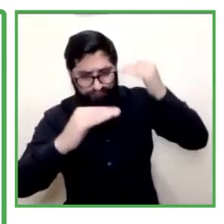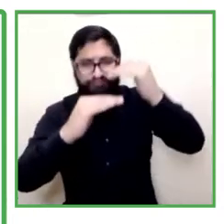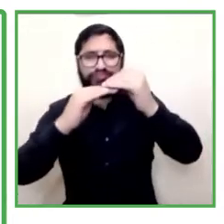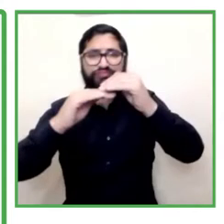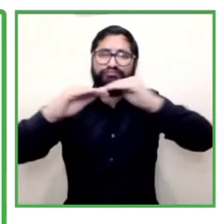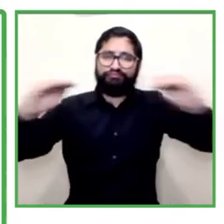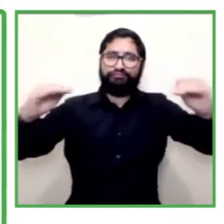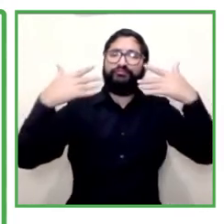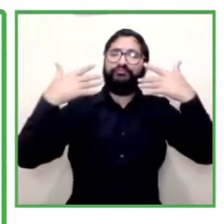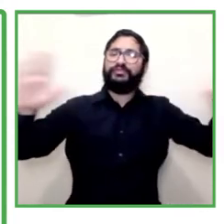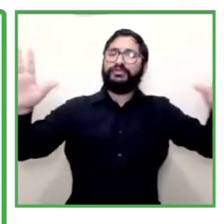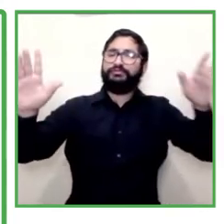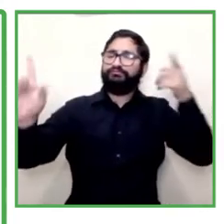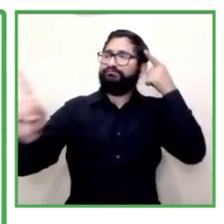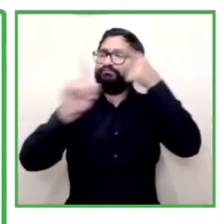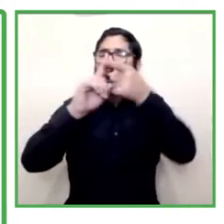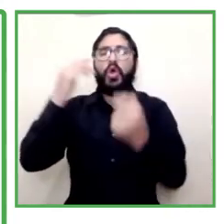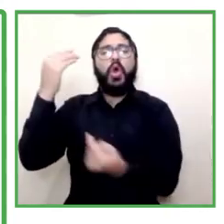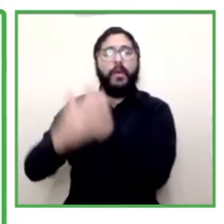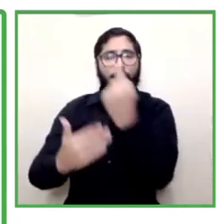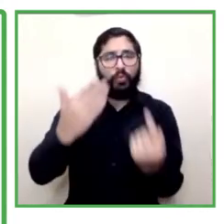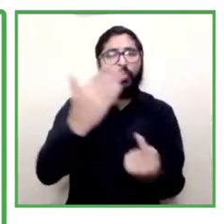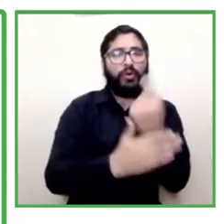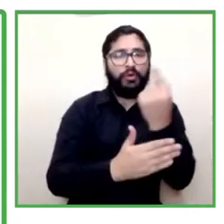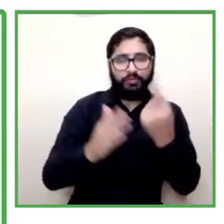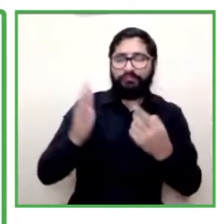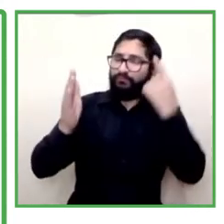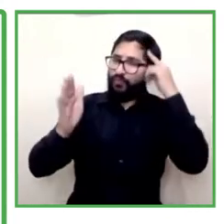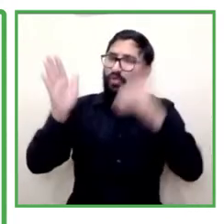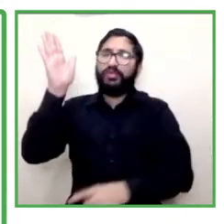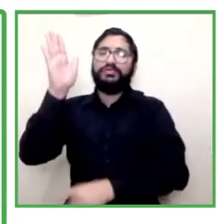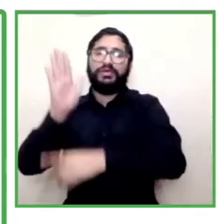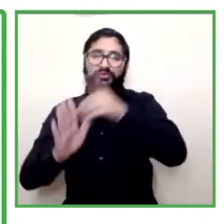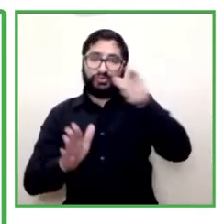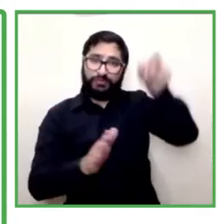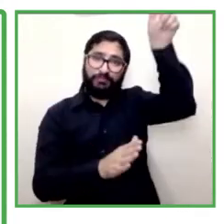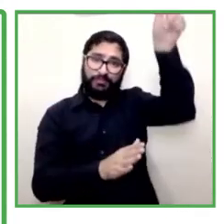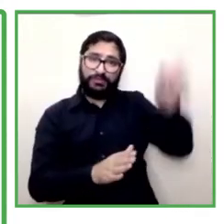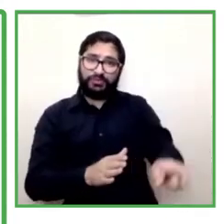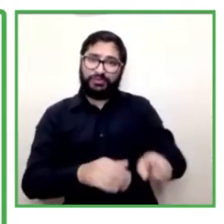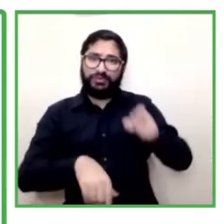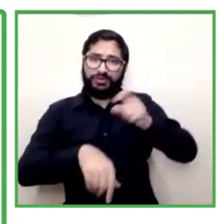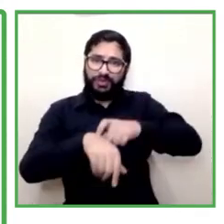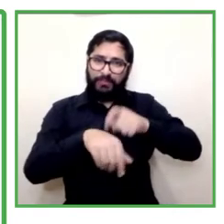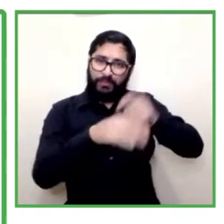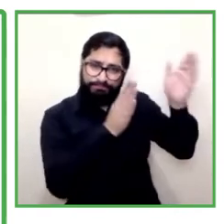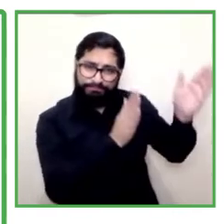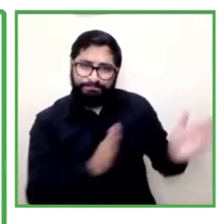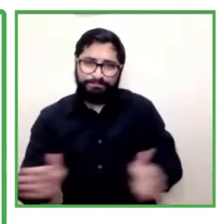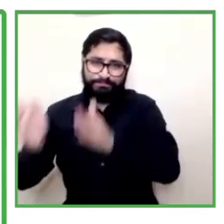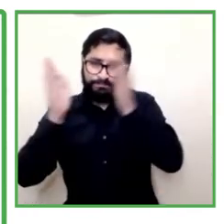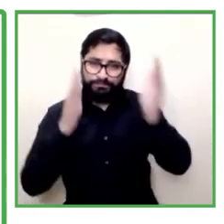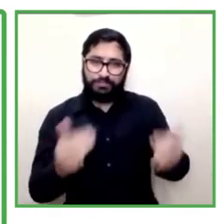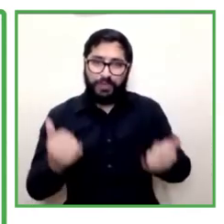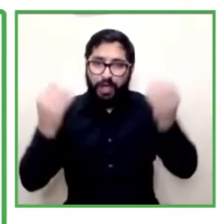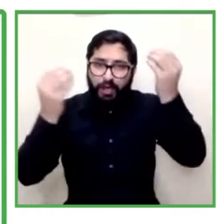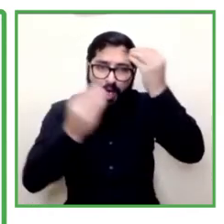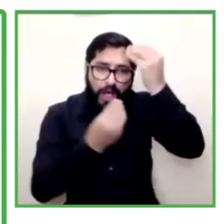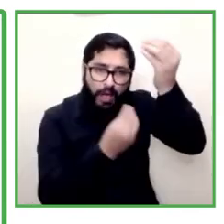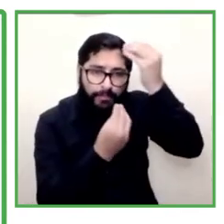they have the opportunity to develop their productive stage in this kind of